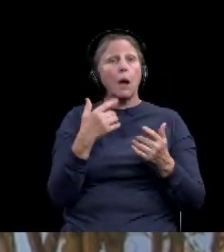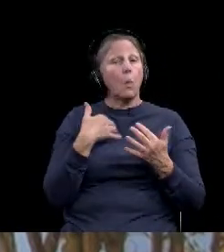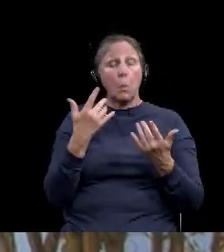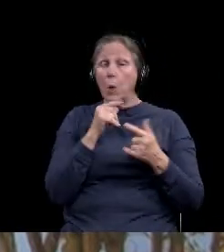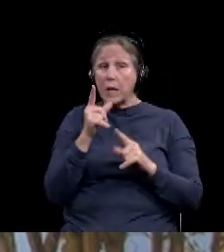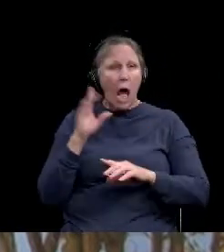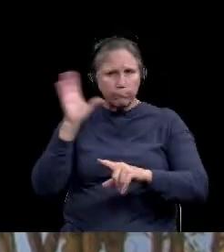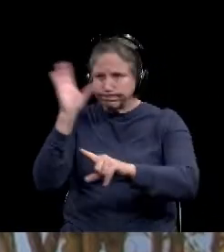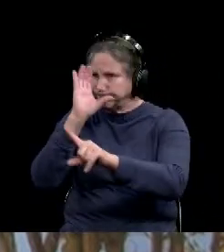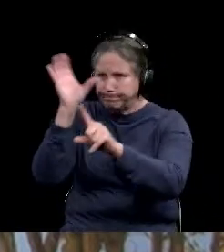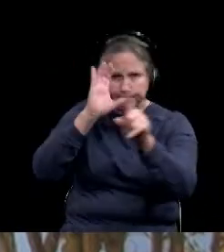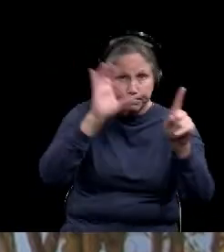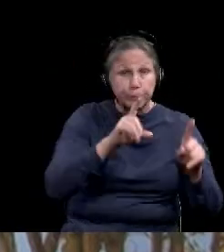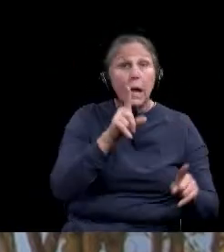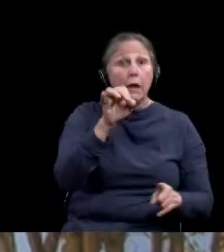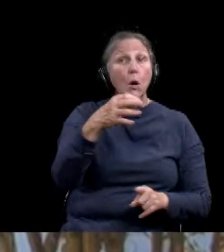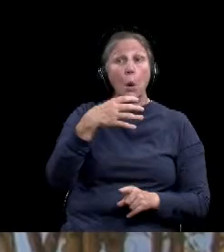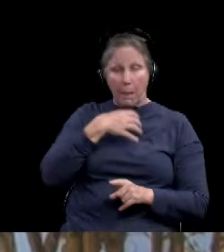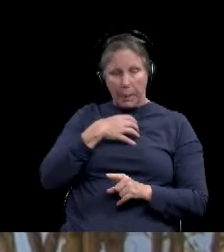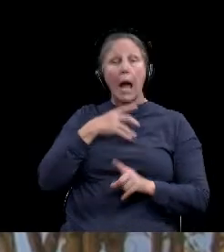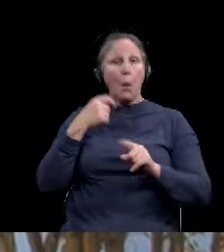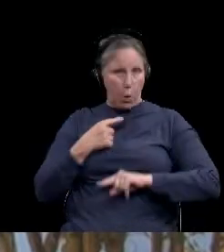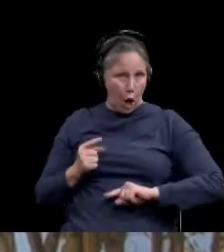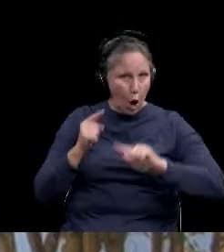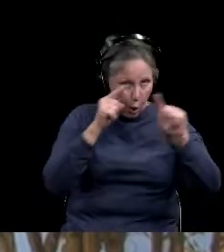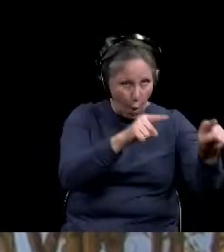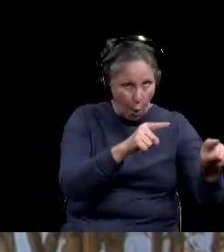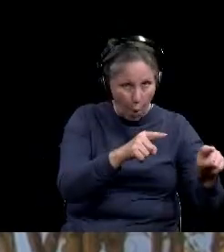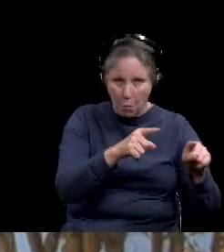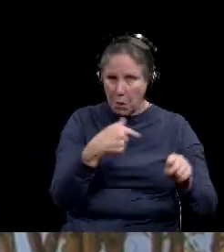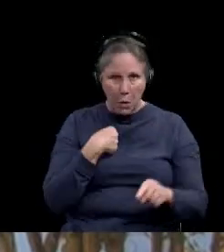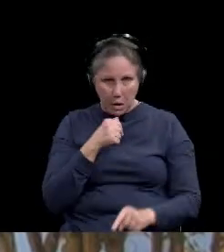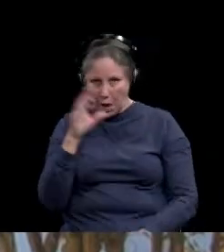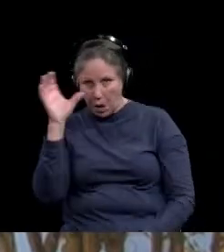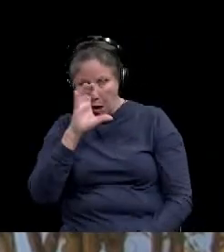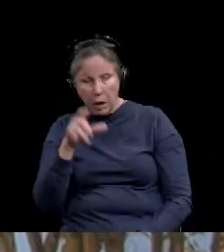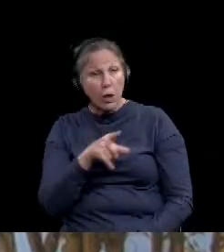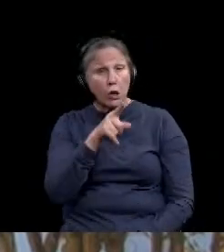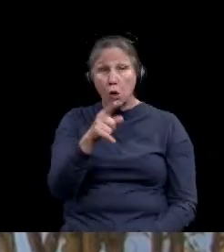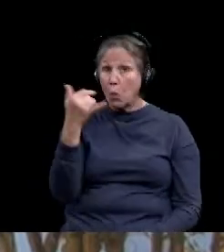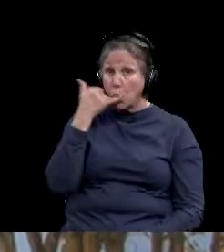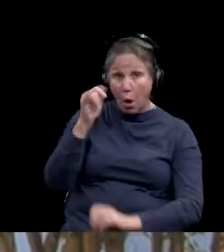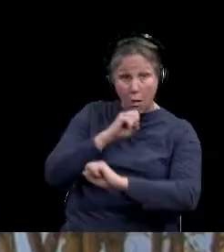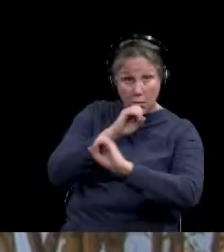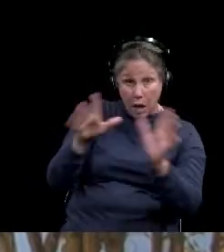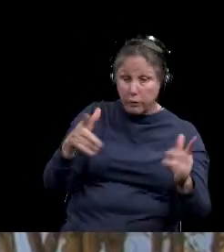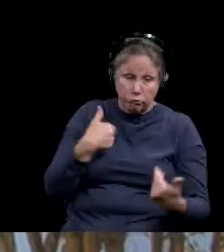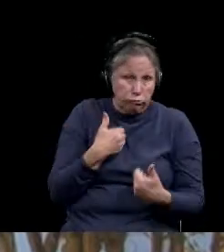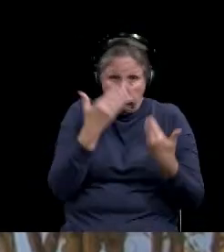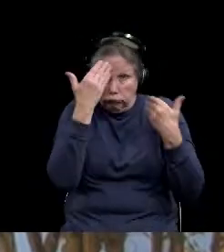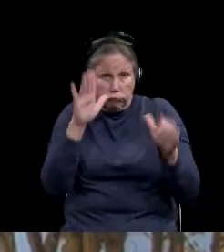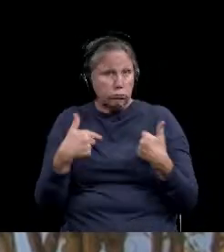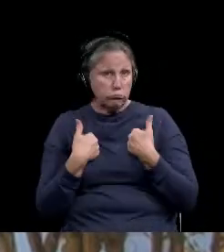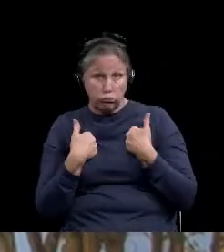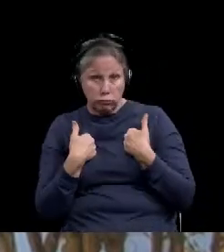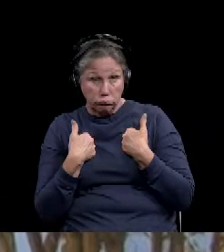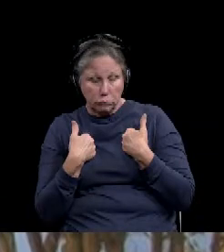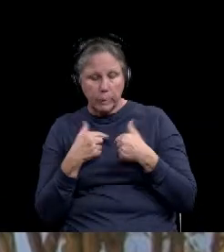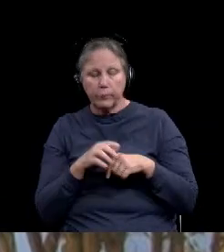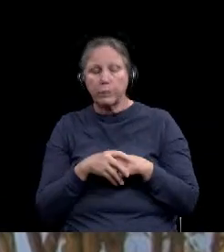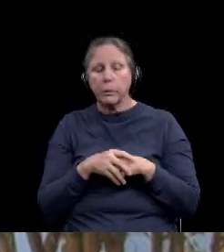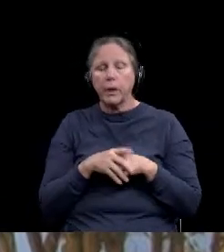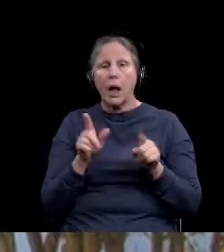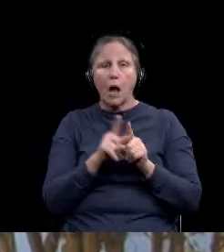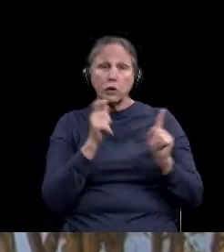basis. So if you don't call that number, then we don't have any way to know that, um, that people are not complying. I agree